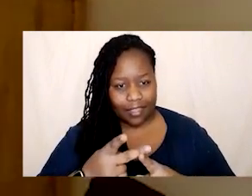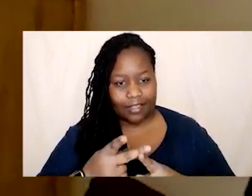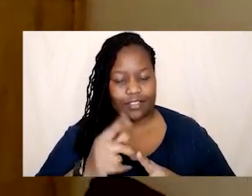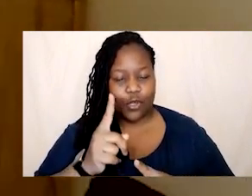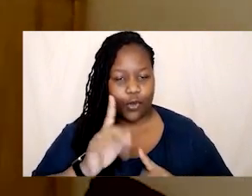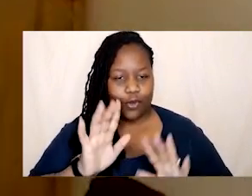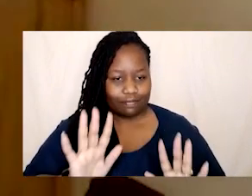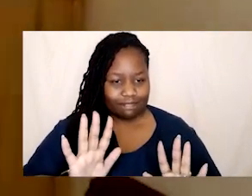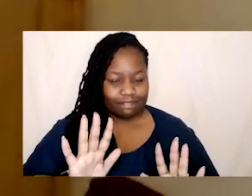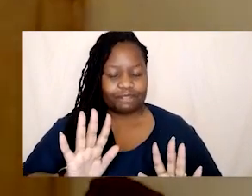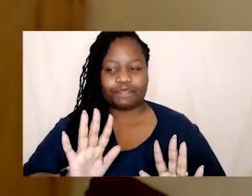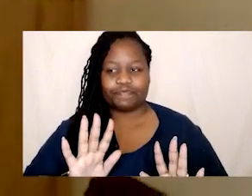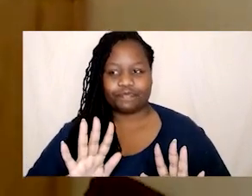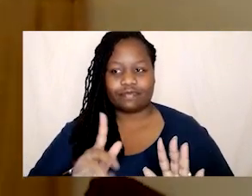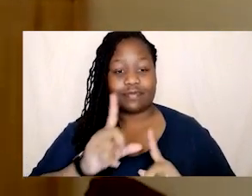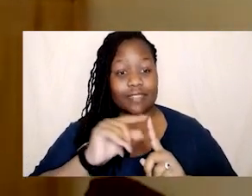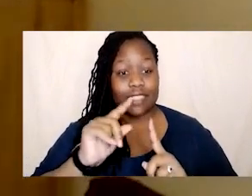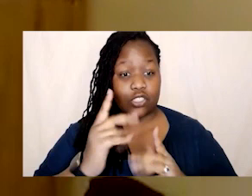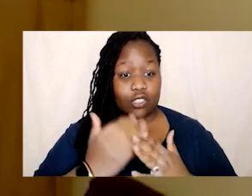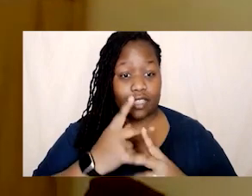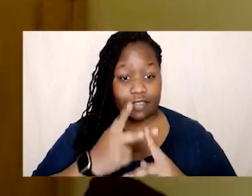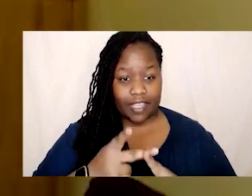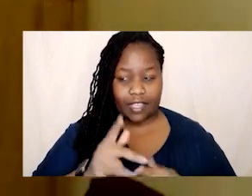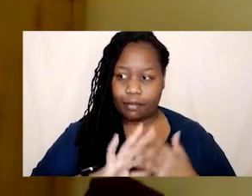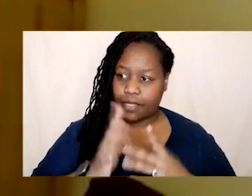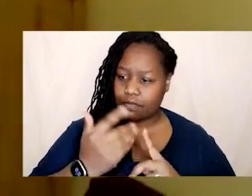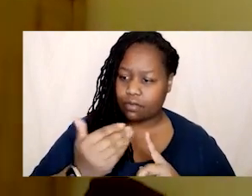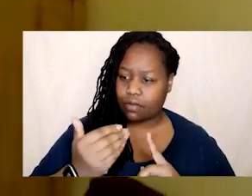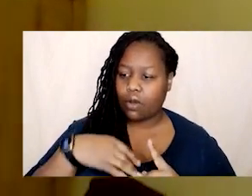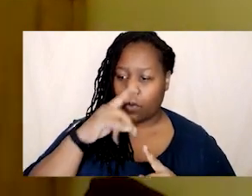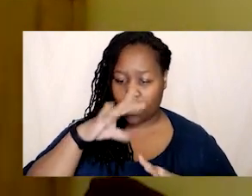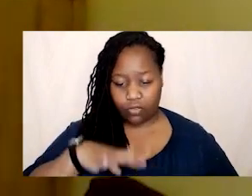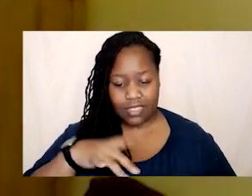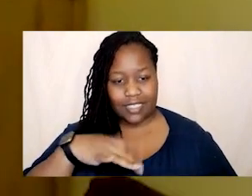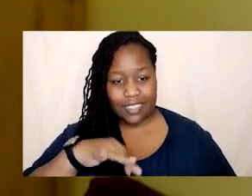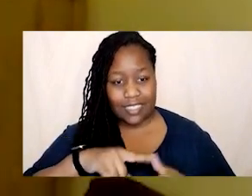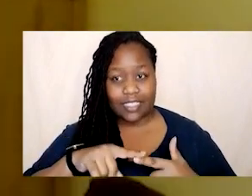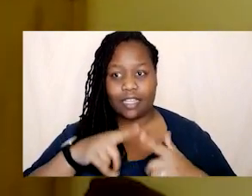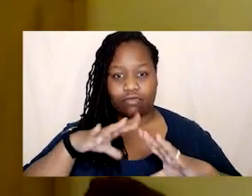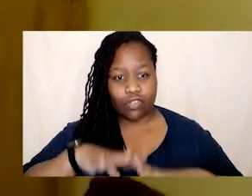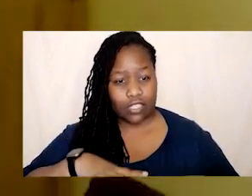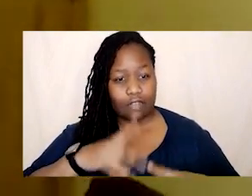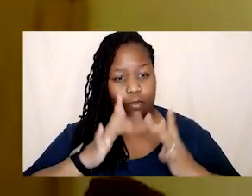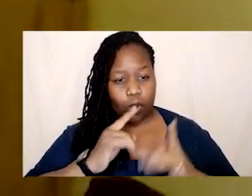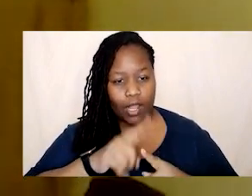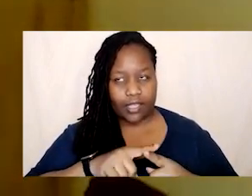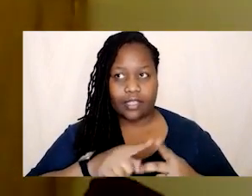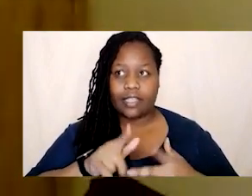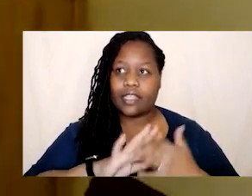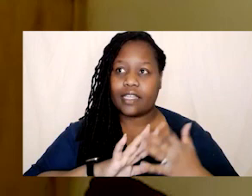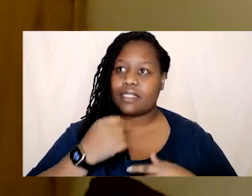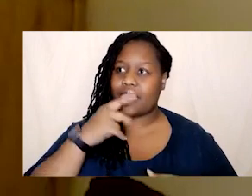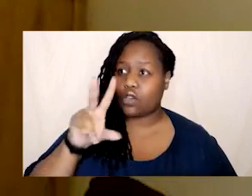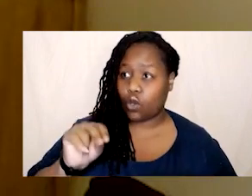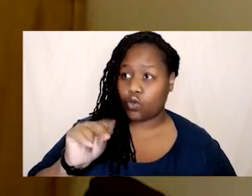best voice digital self-care means noticing when you need rest and taking a break from existing online it means saying no to others